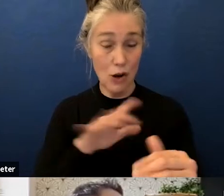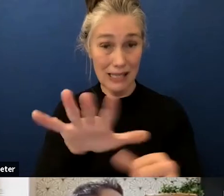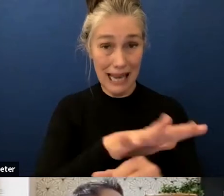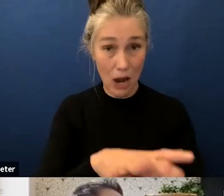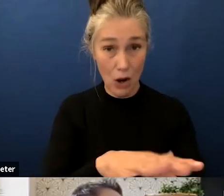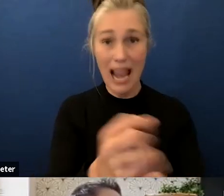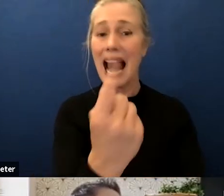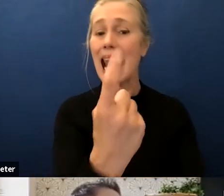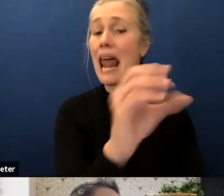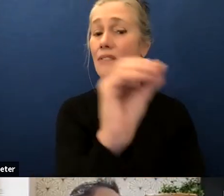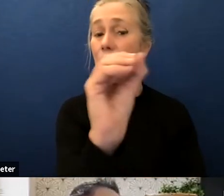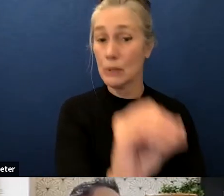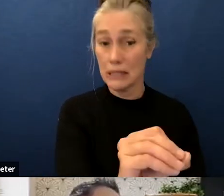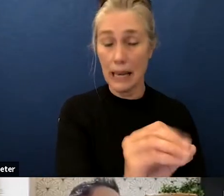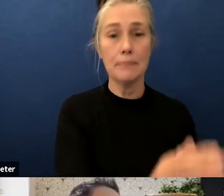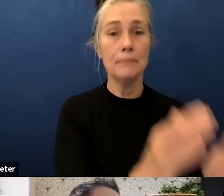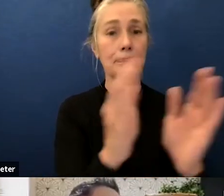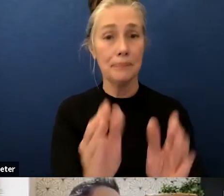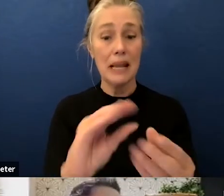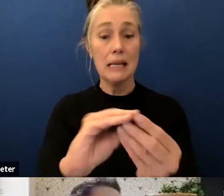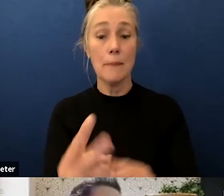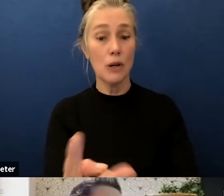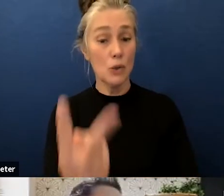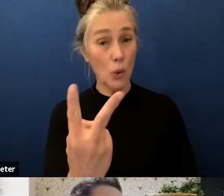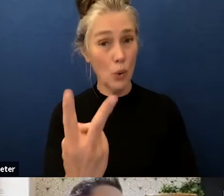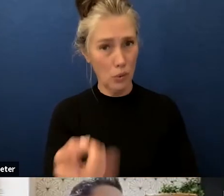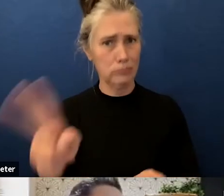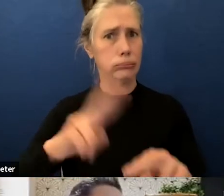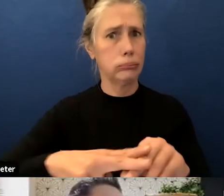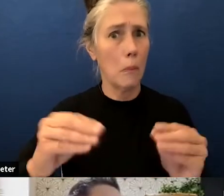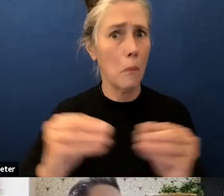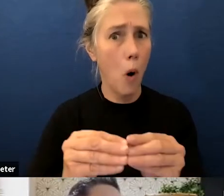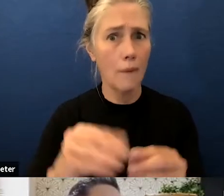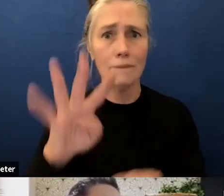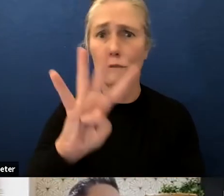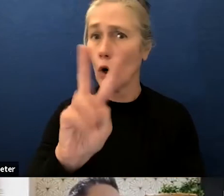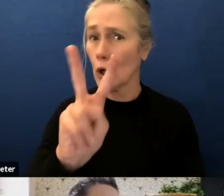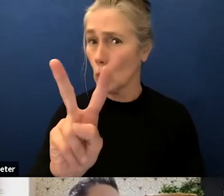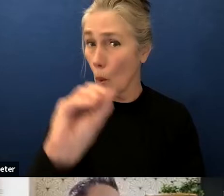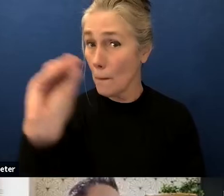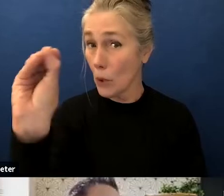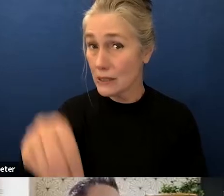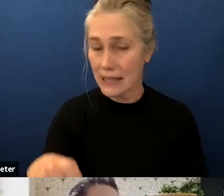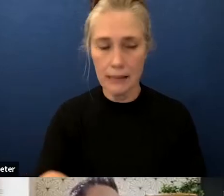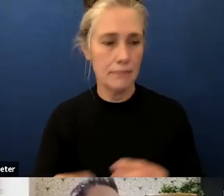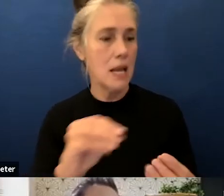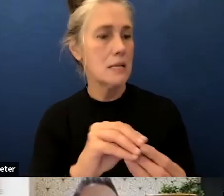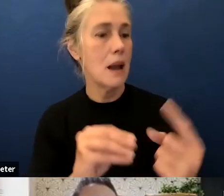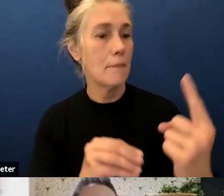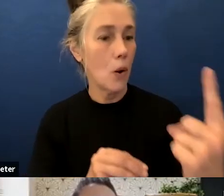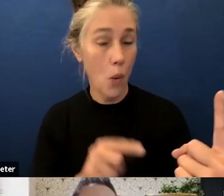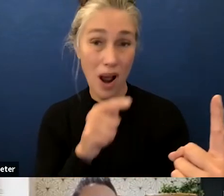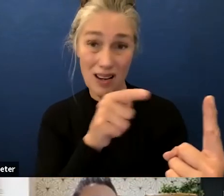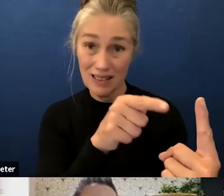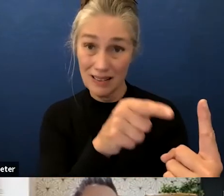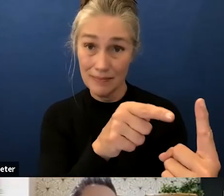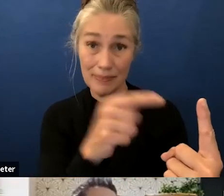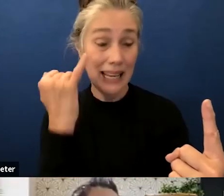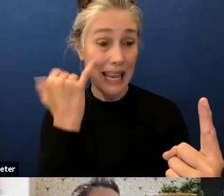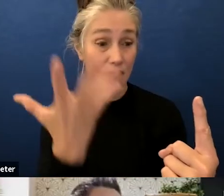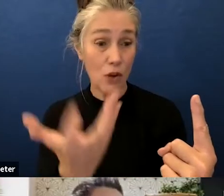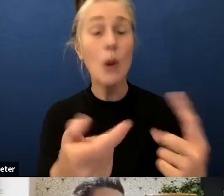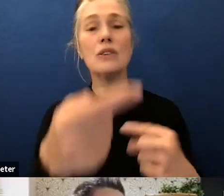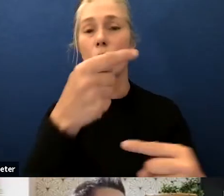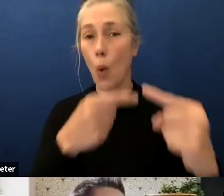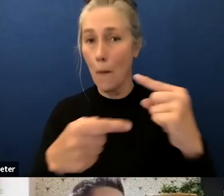and number two you're at 42 and so the number one essentially if uh you want to scroll